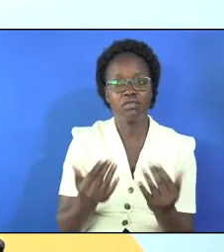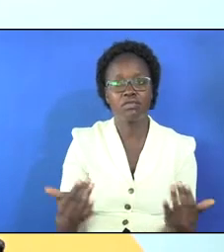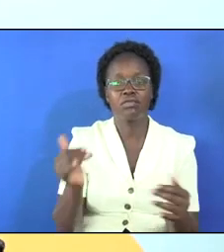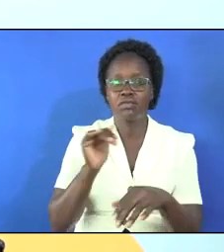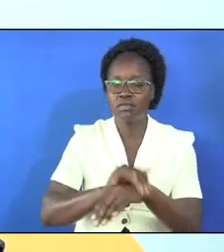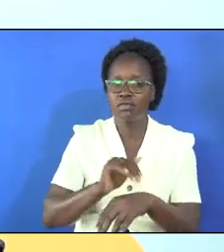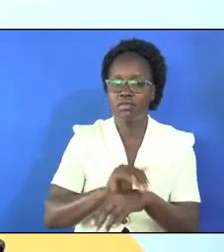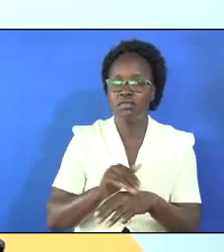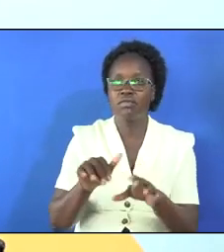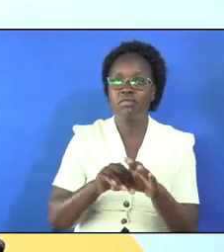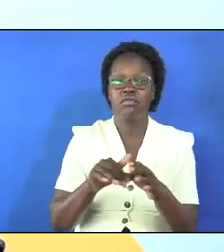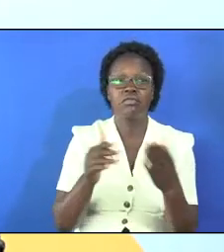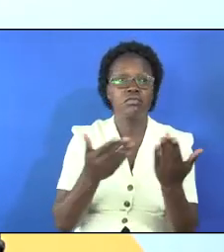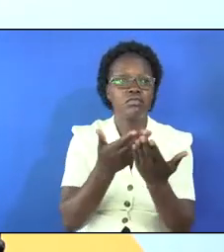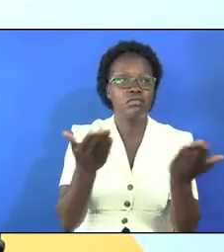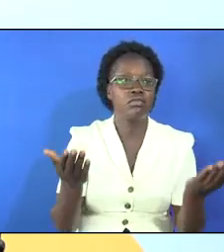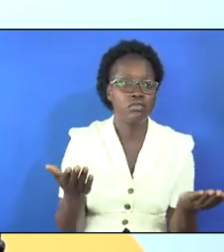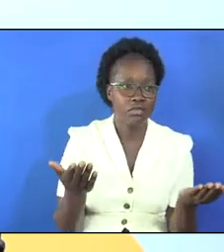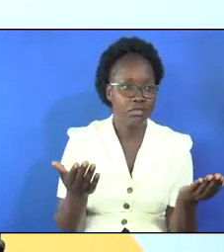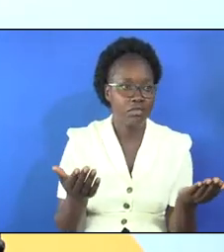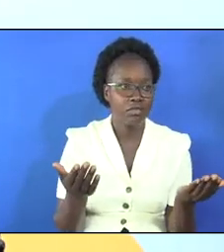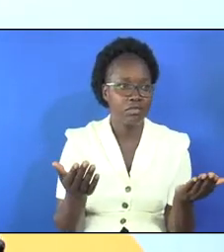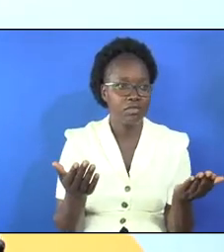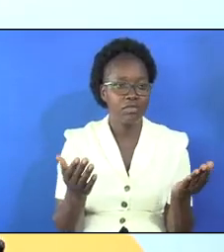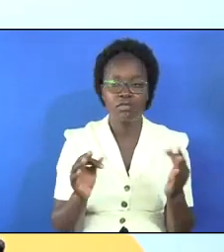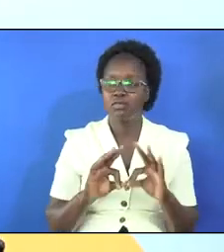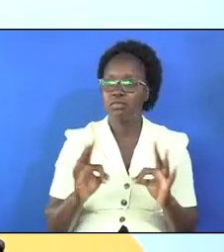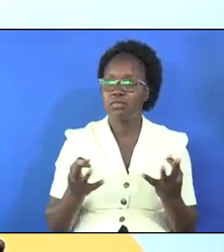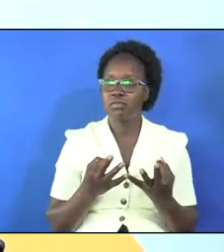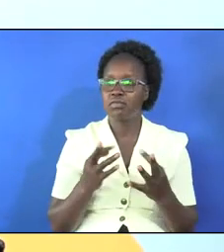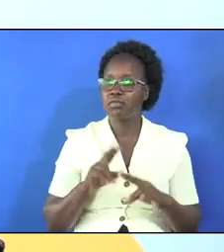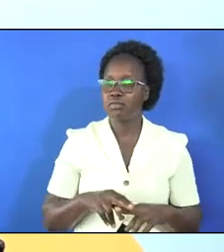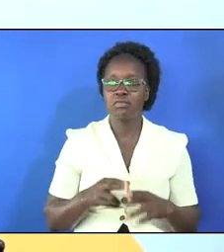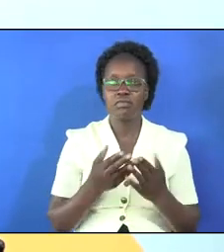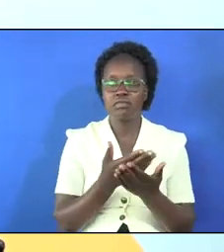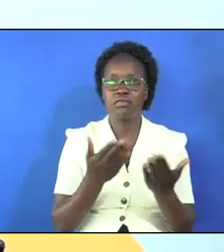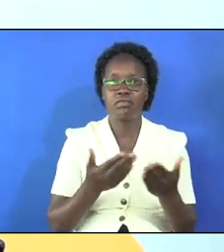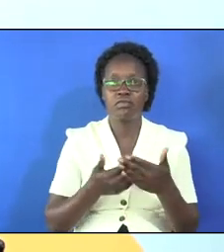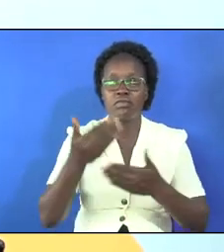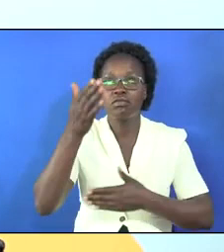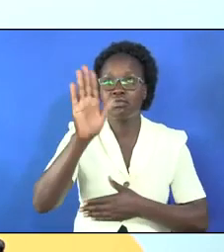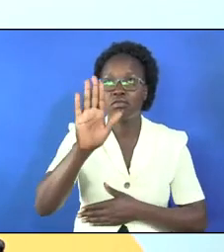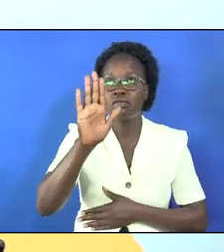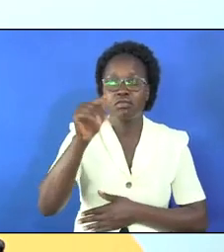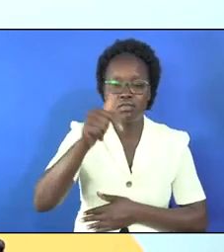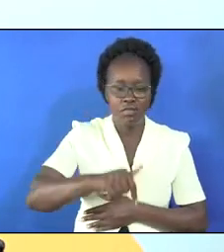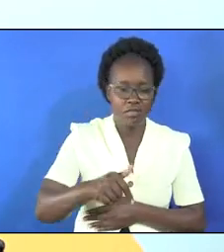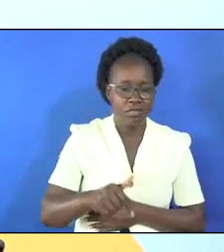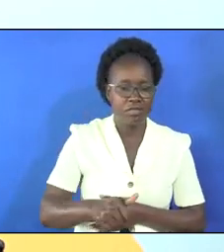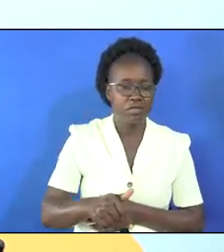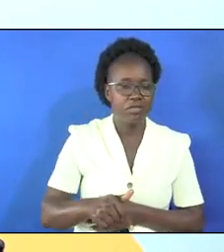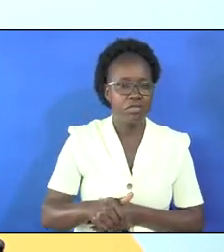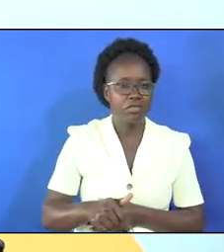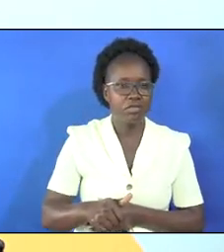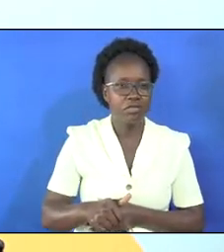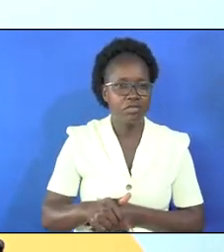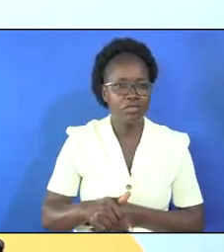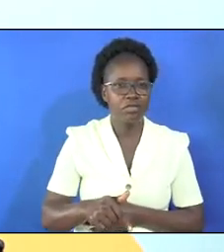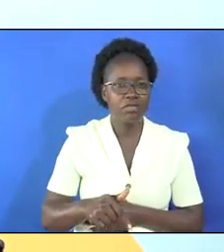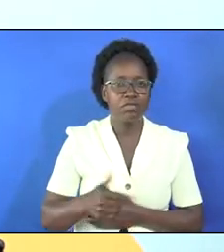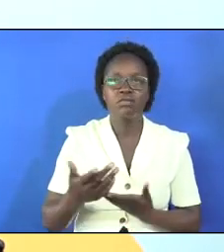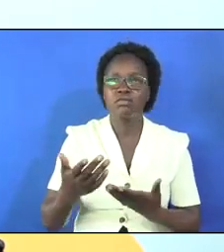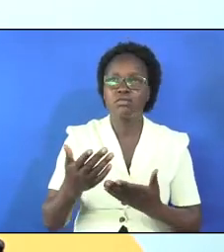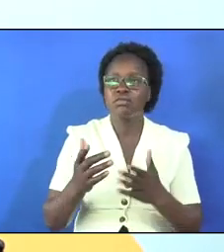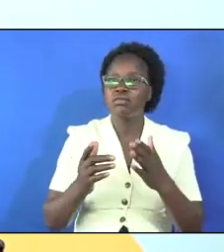good for these members the families that are seated here before you today so you can